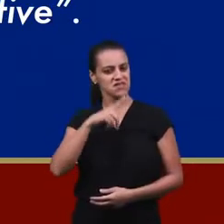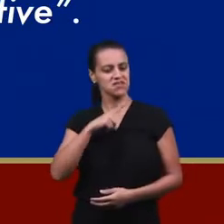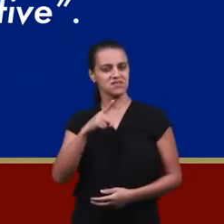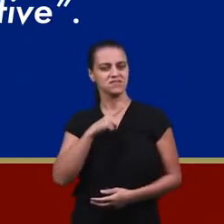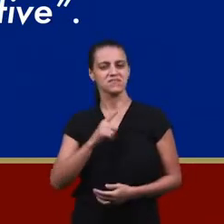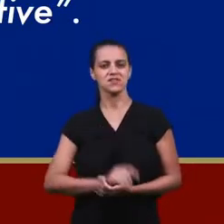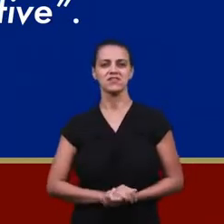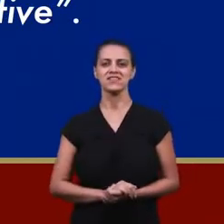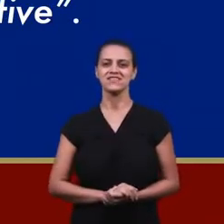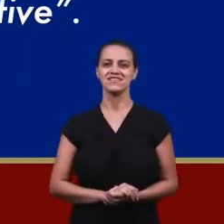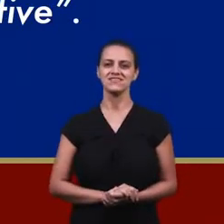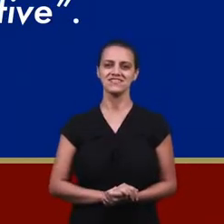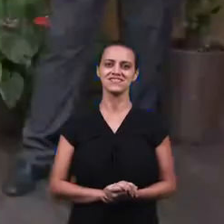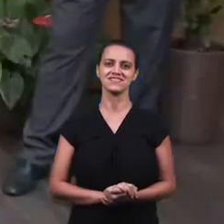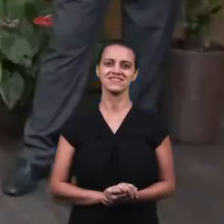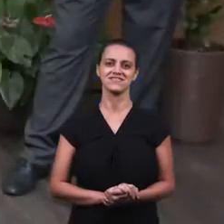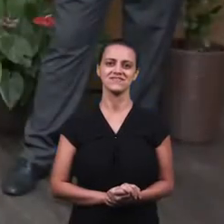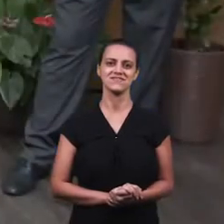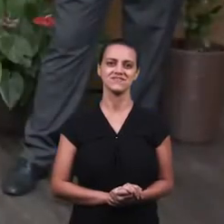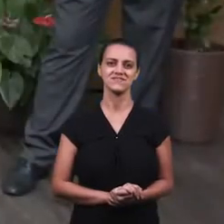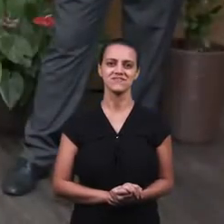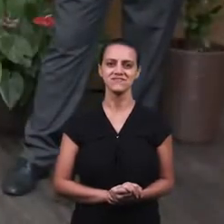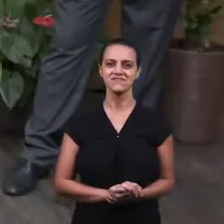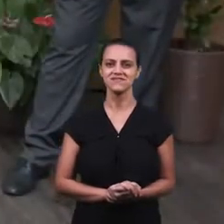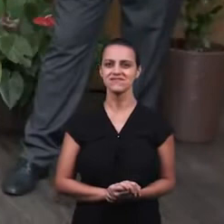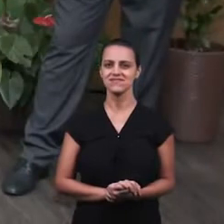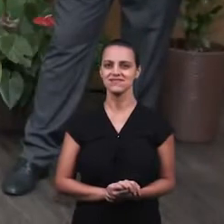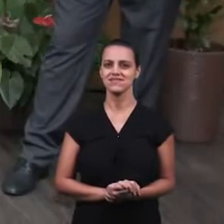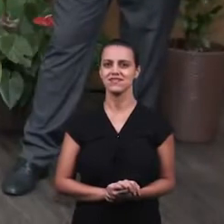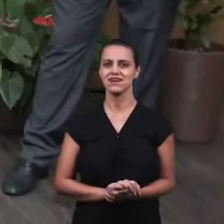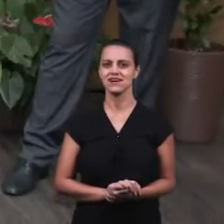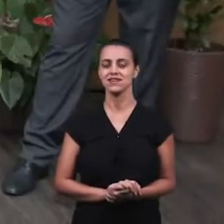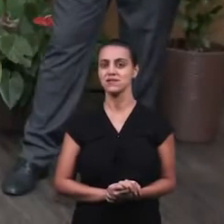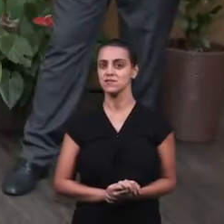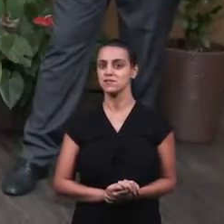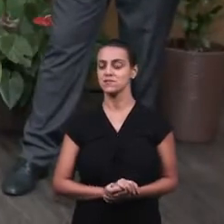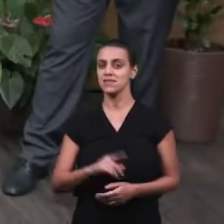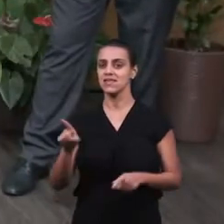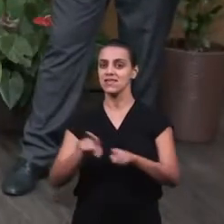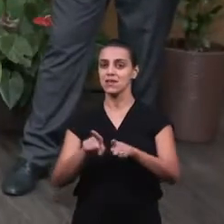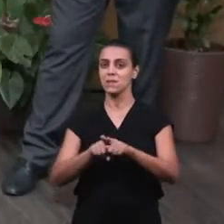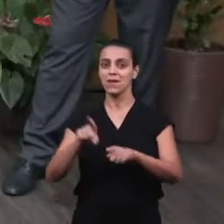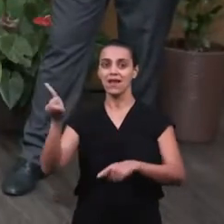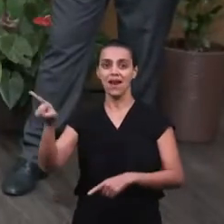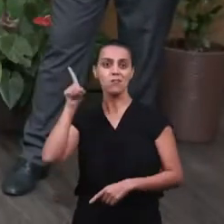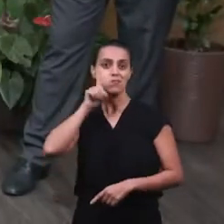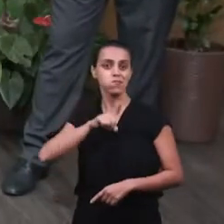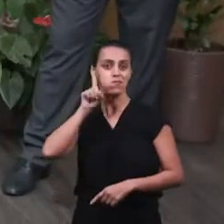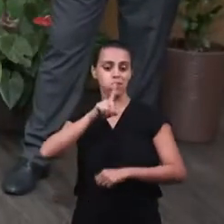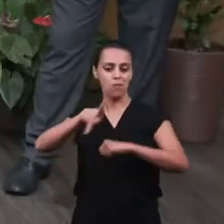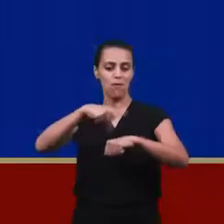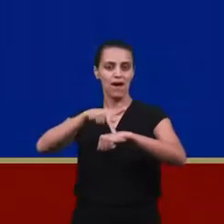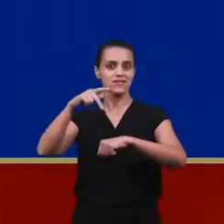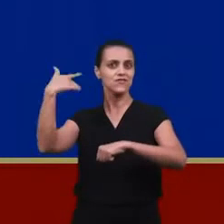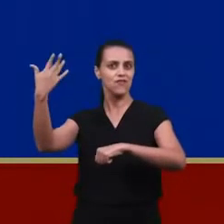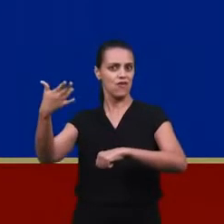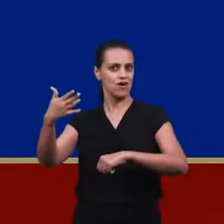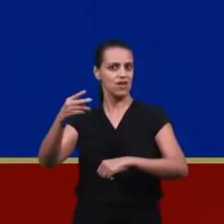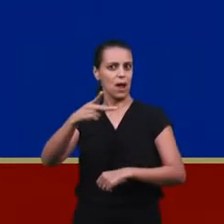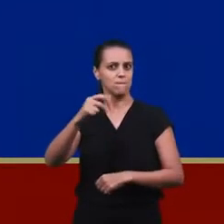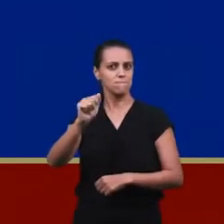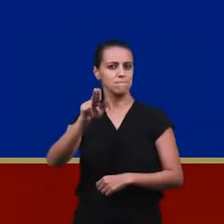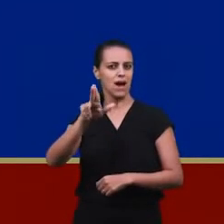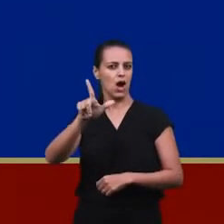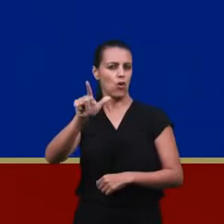Blessed be the name of the Lord. Paula Silva, she's from Miami, the United States.